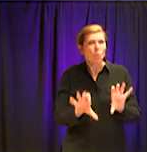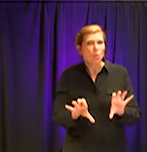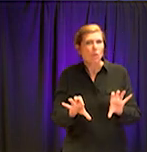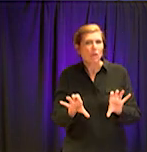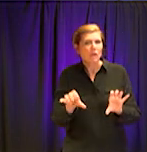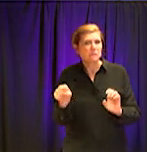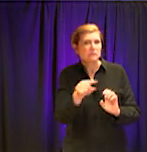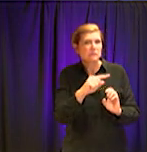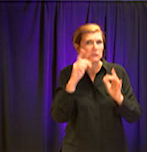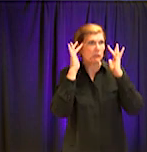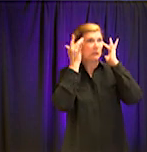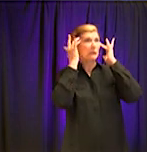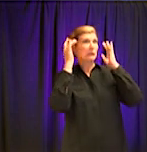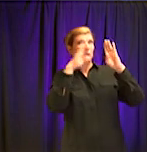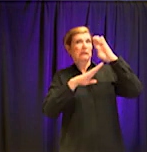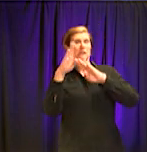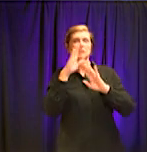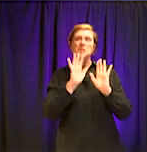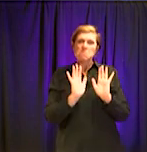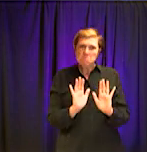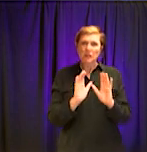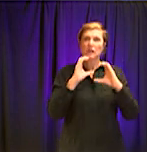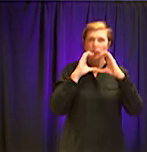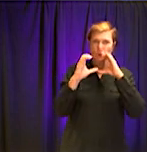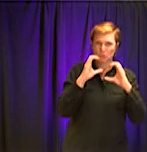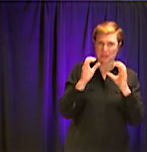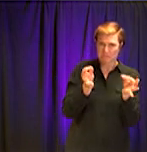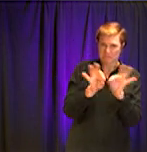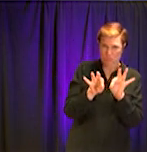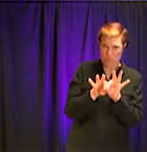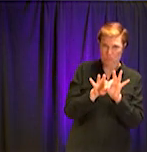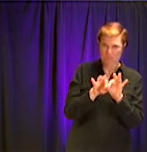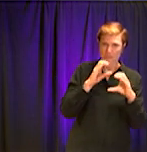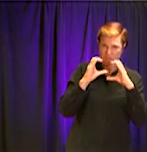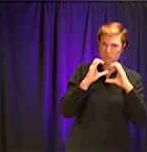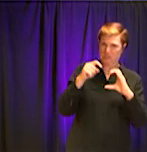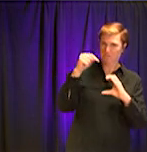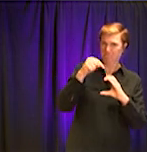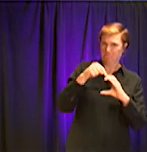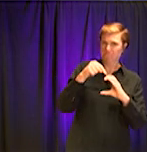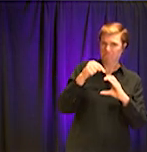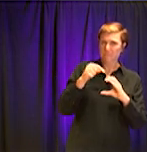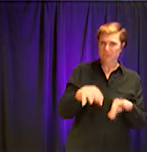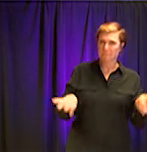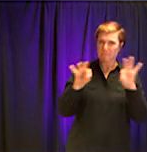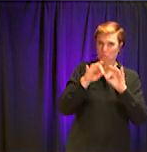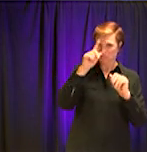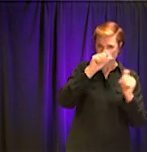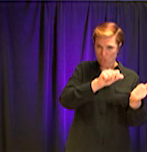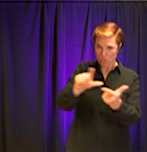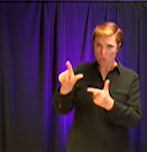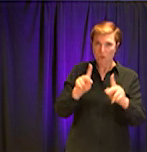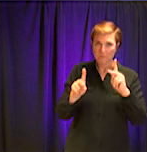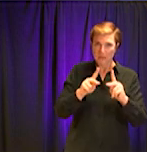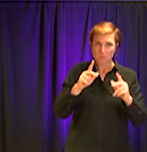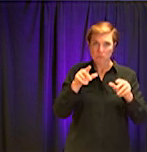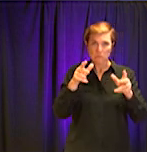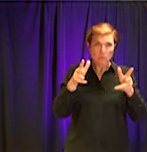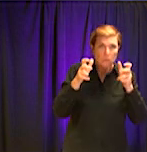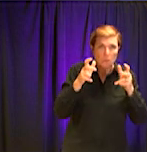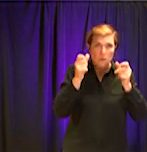sure that everybody understands. Communication is a key element to all of this in us getting through this crisis. so